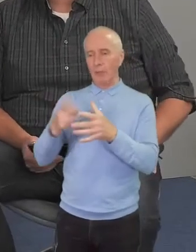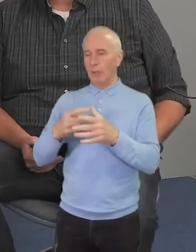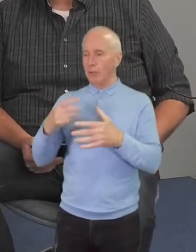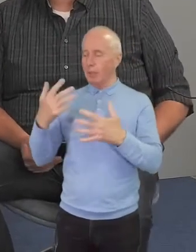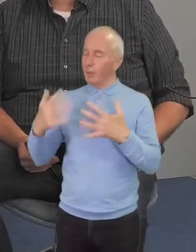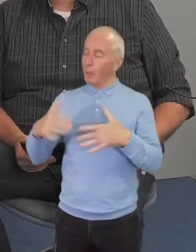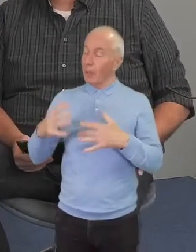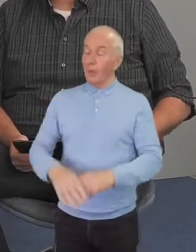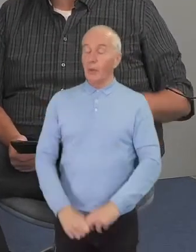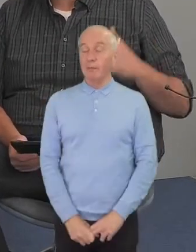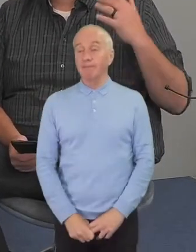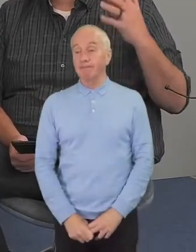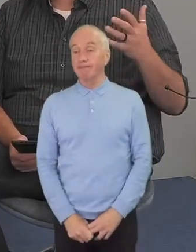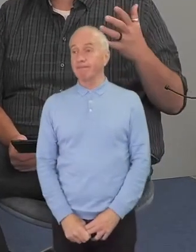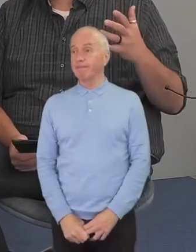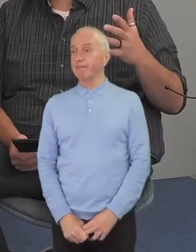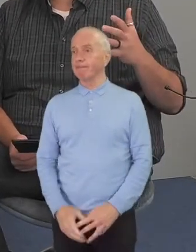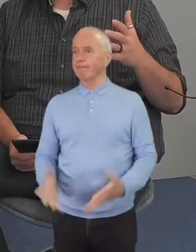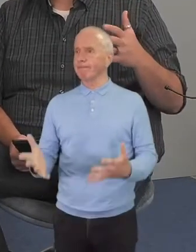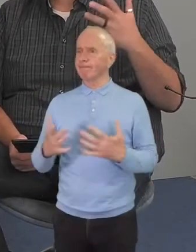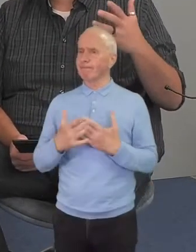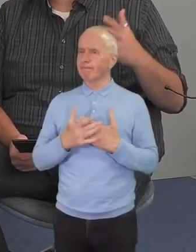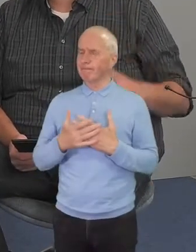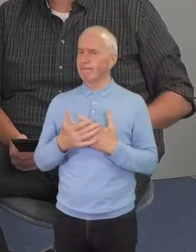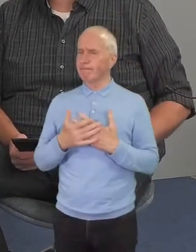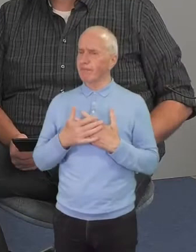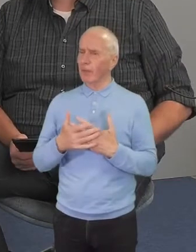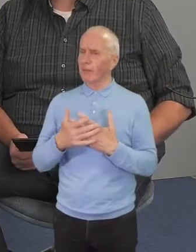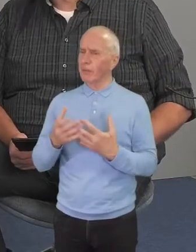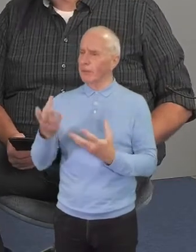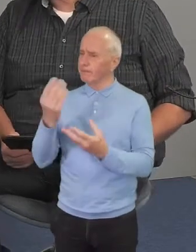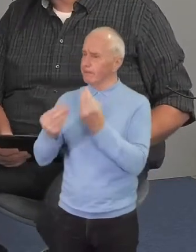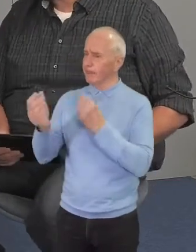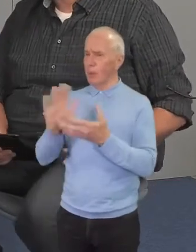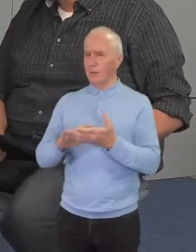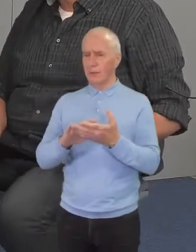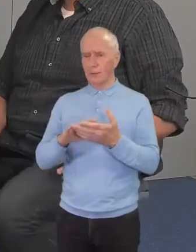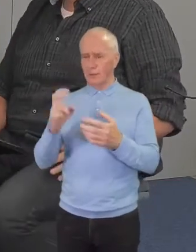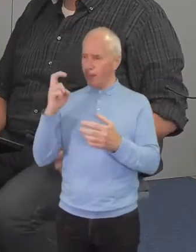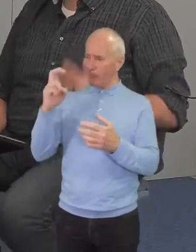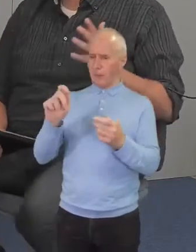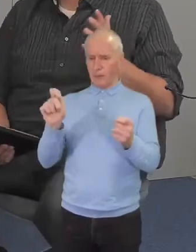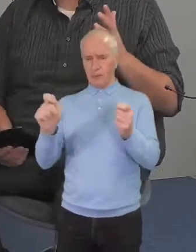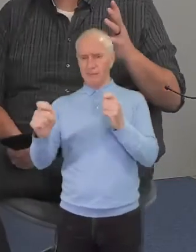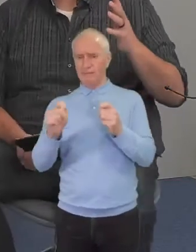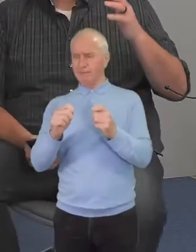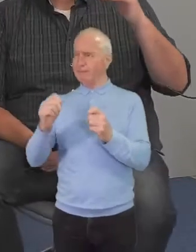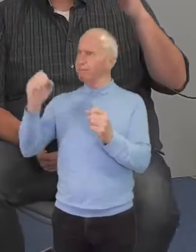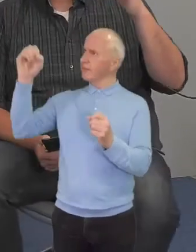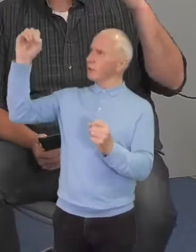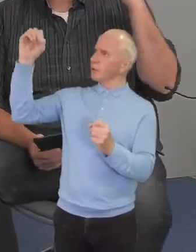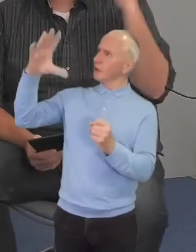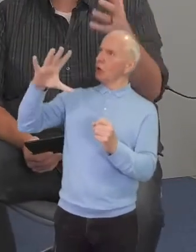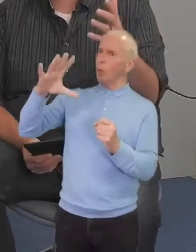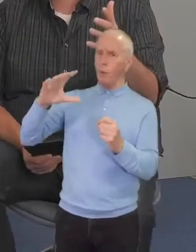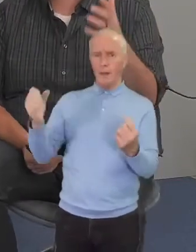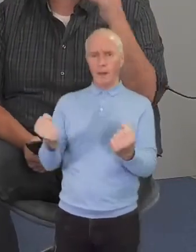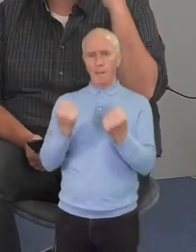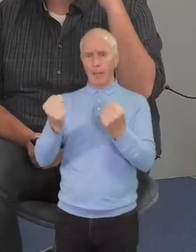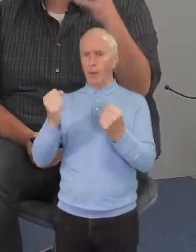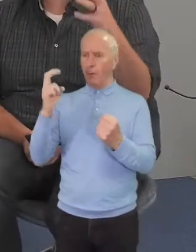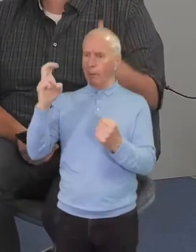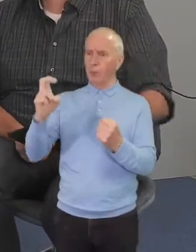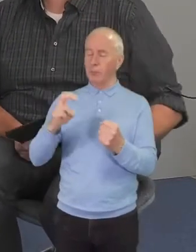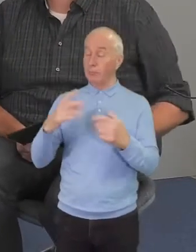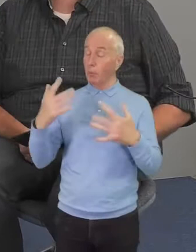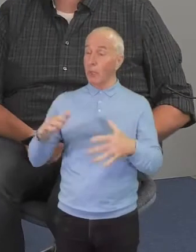That's awesome. But I'm going to love to hear at some point more about the converted bus as well. Solo powered bus. That's amazing. But the truth is